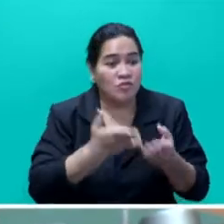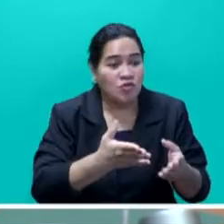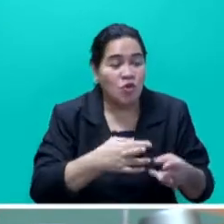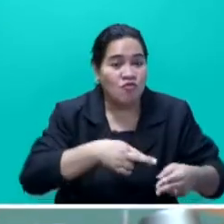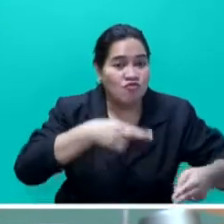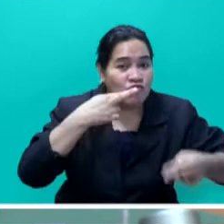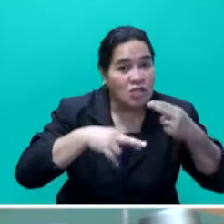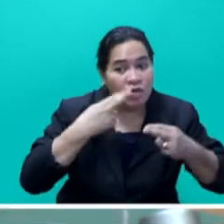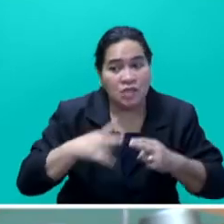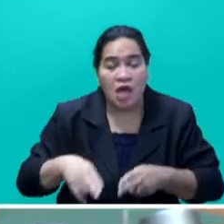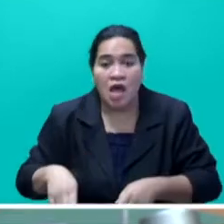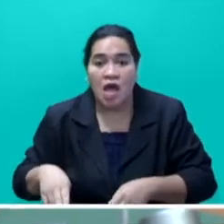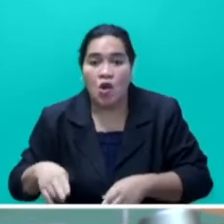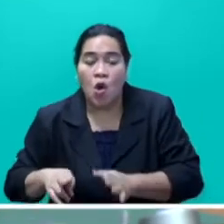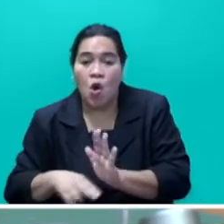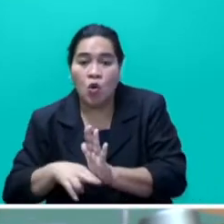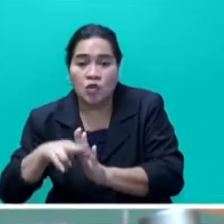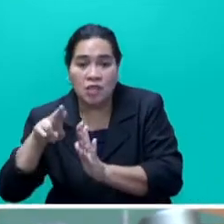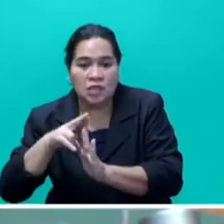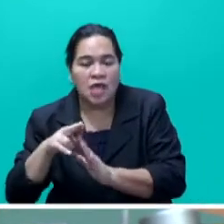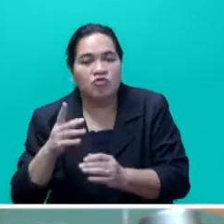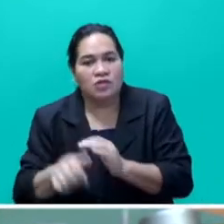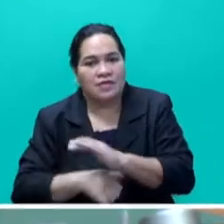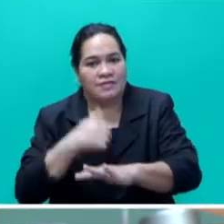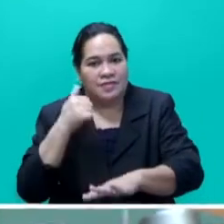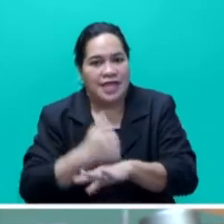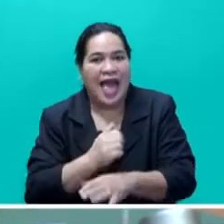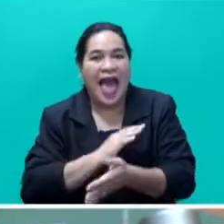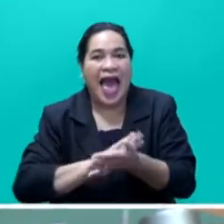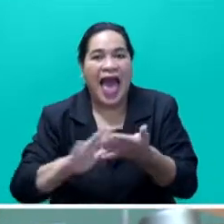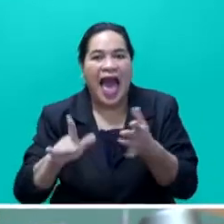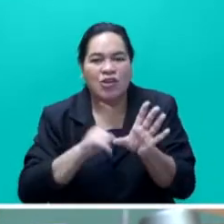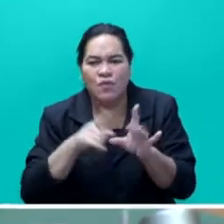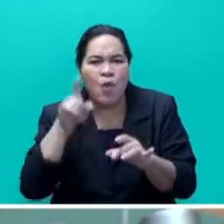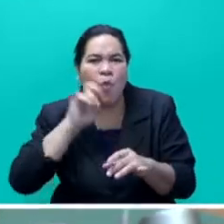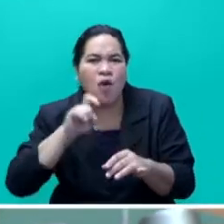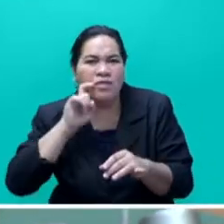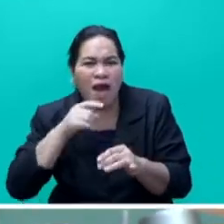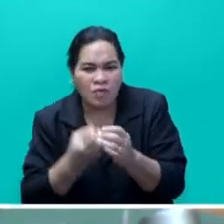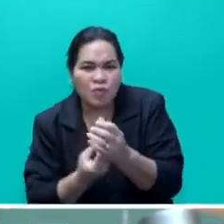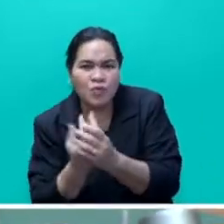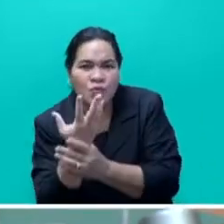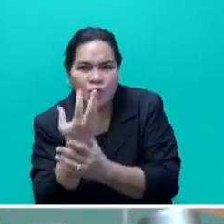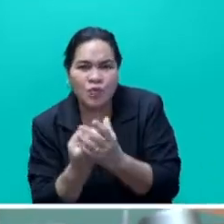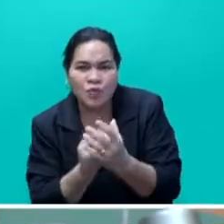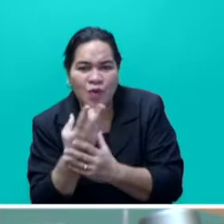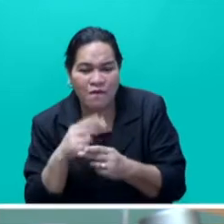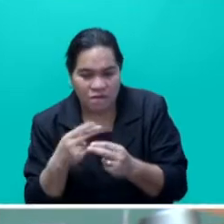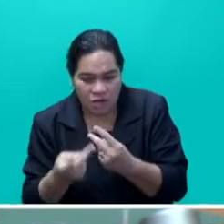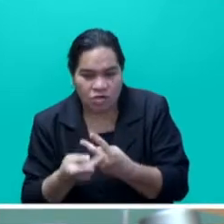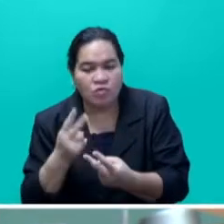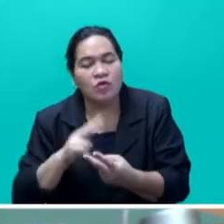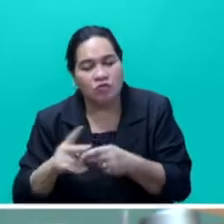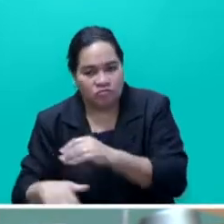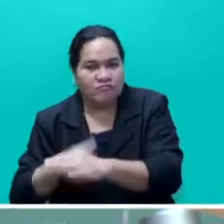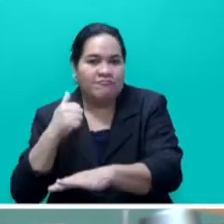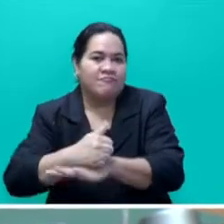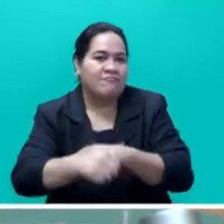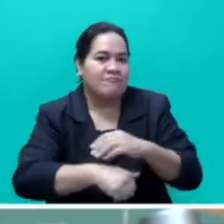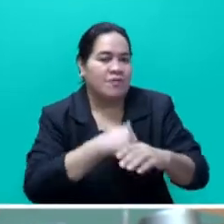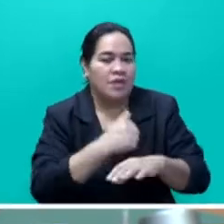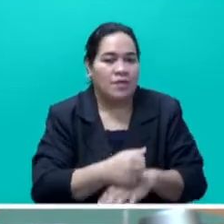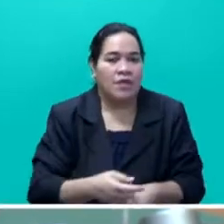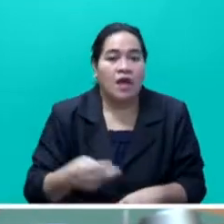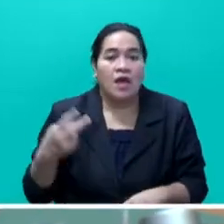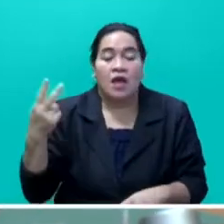two programs, the establishment of hydroponic and greenhouse agriculture systems. We intend to set up 20 400 plant